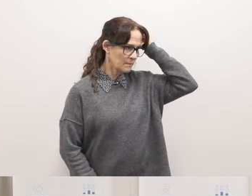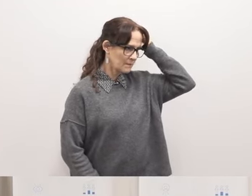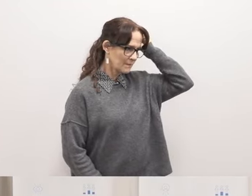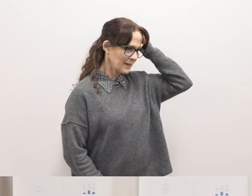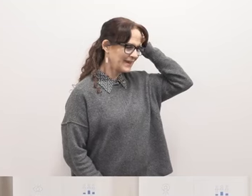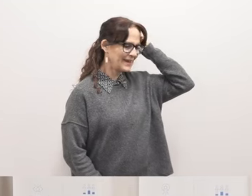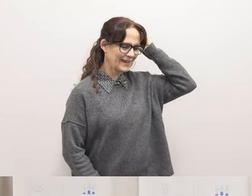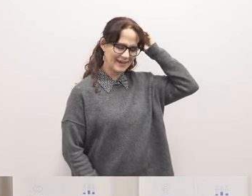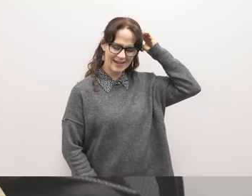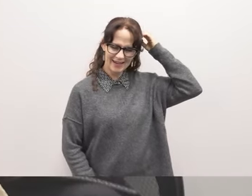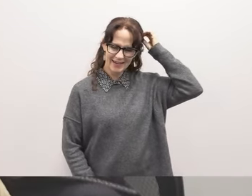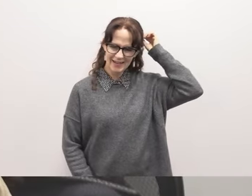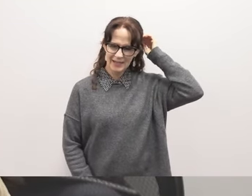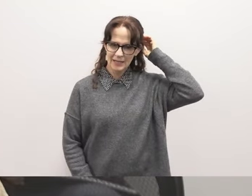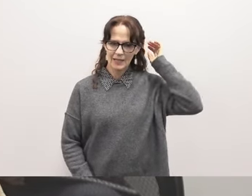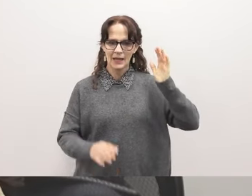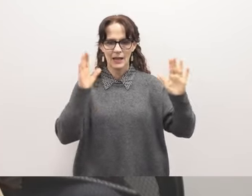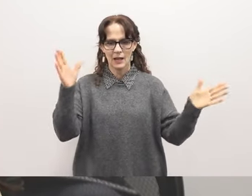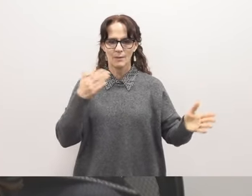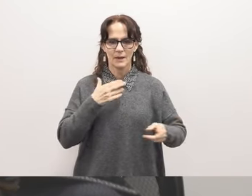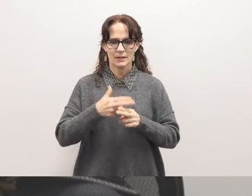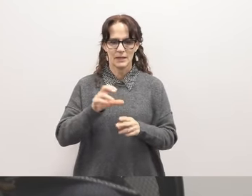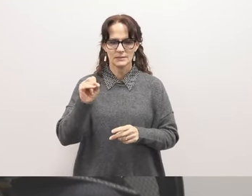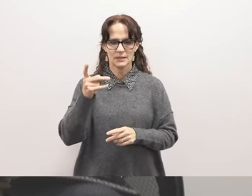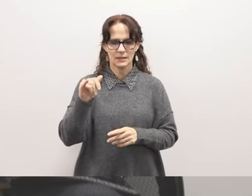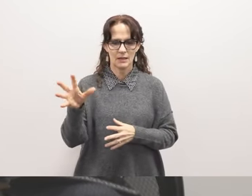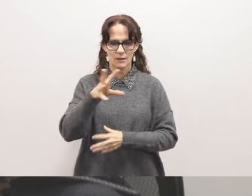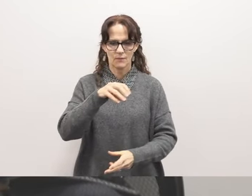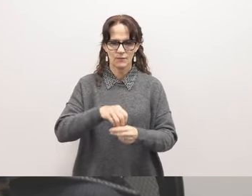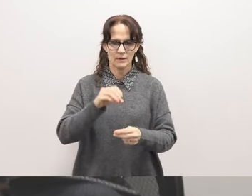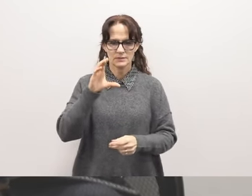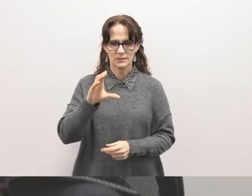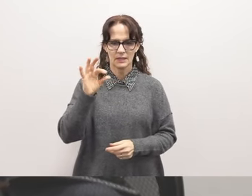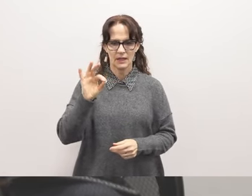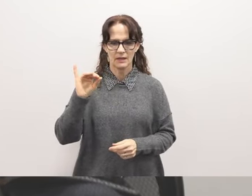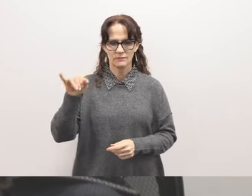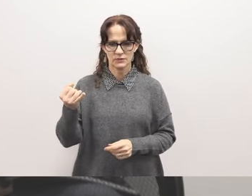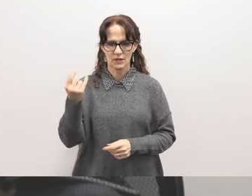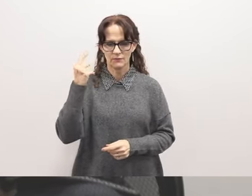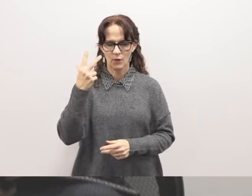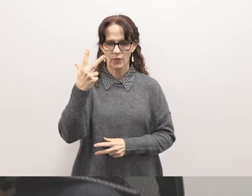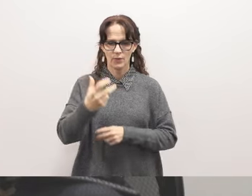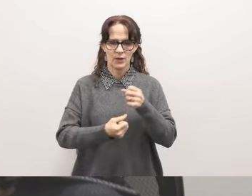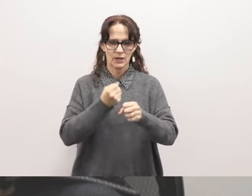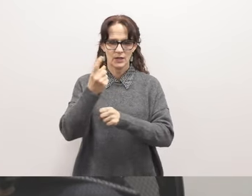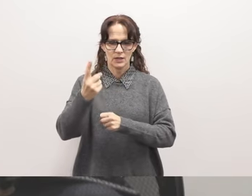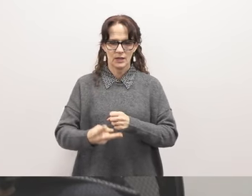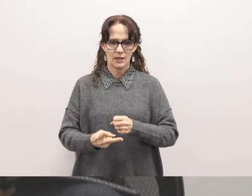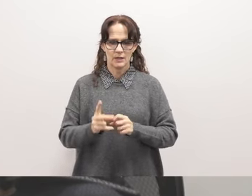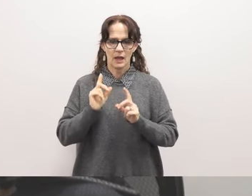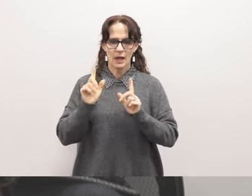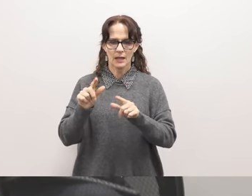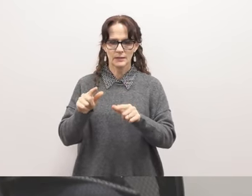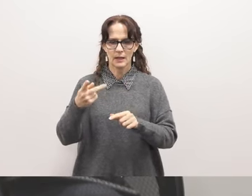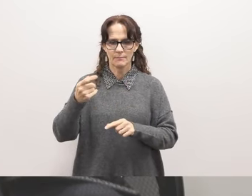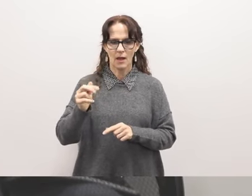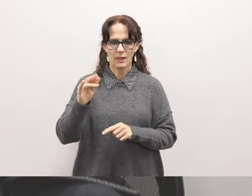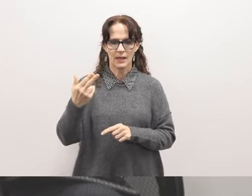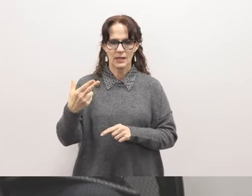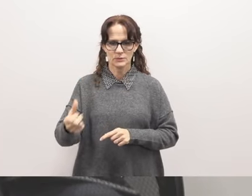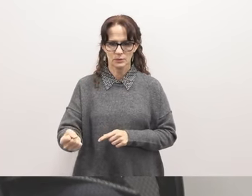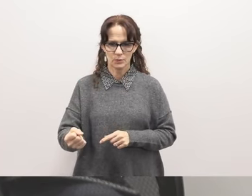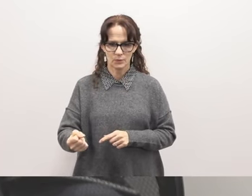Good afternoon. Hi, my name is Sydney. I've been involved with CFJ for three and a half years. I go to Poly High,